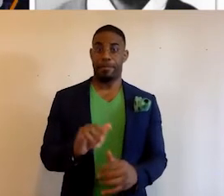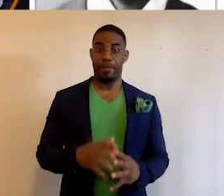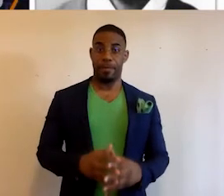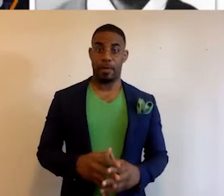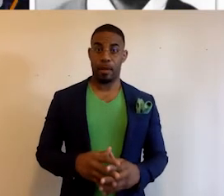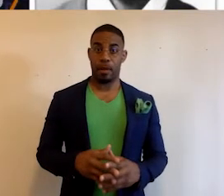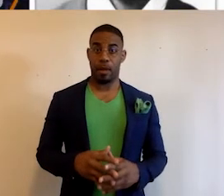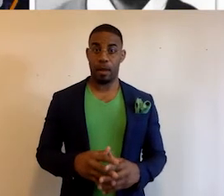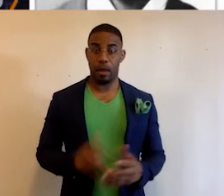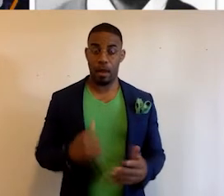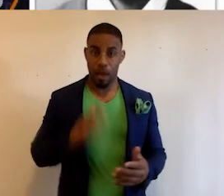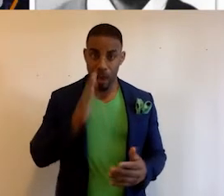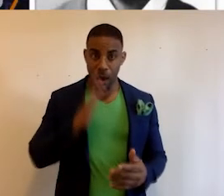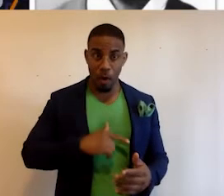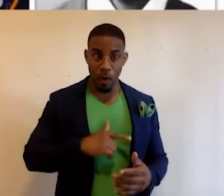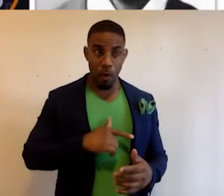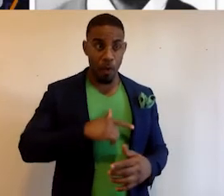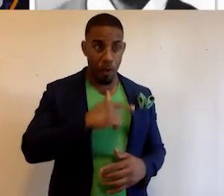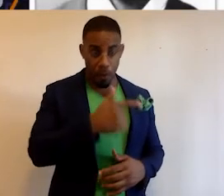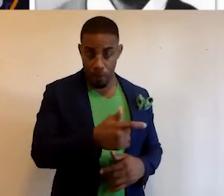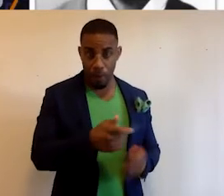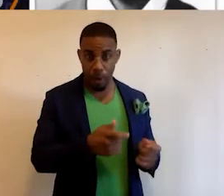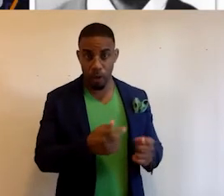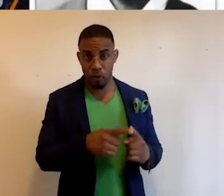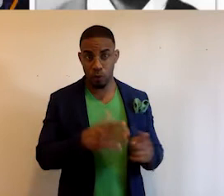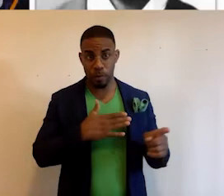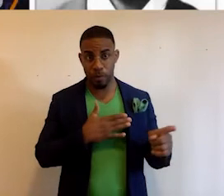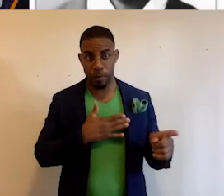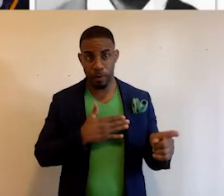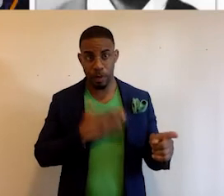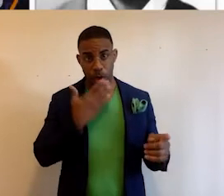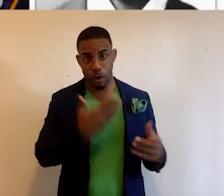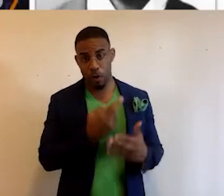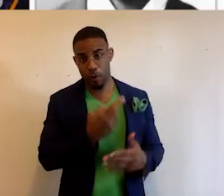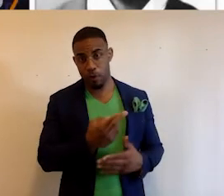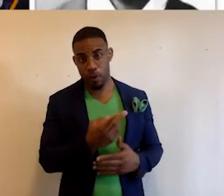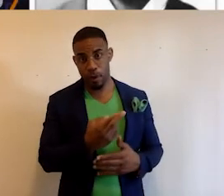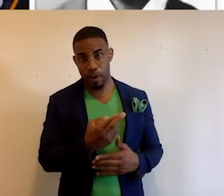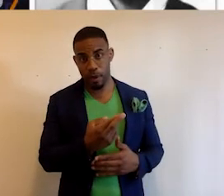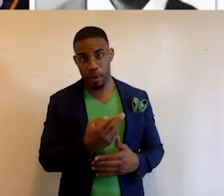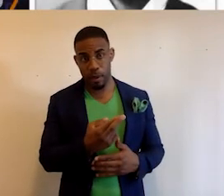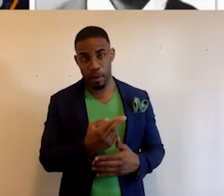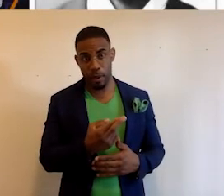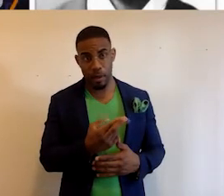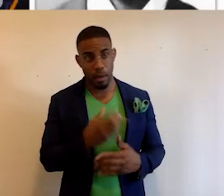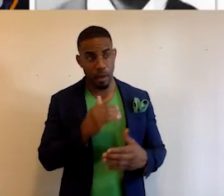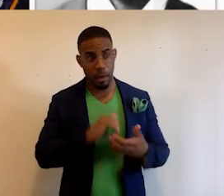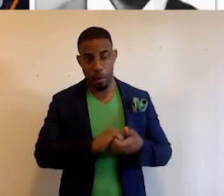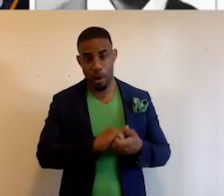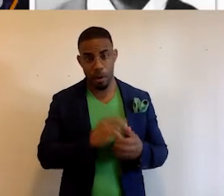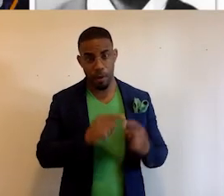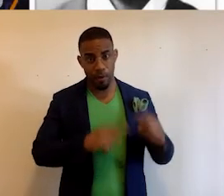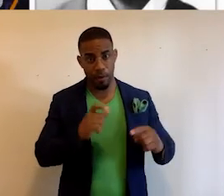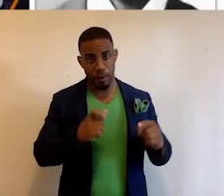I'm going to hand the mic over to my good friend and partner in various